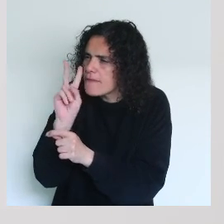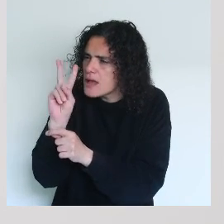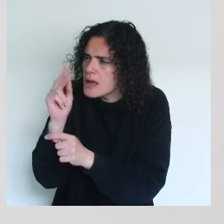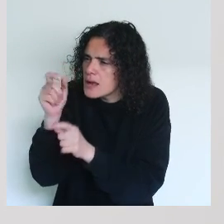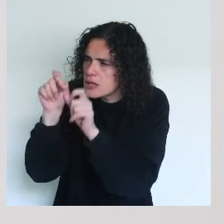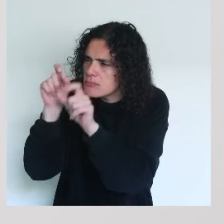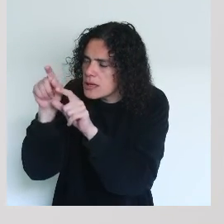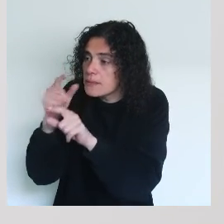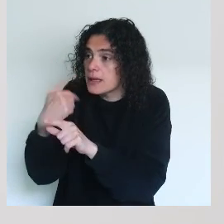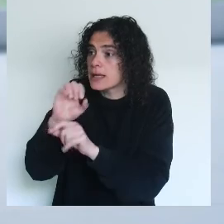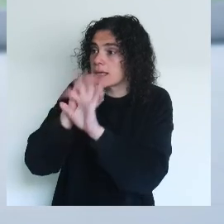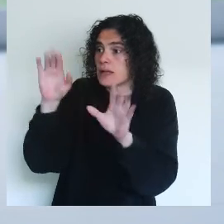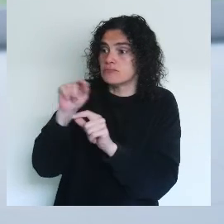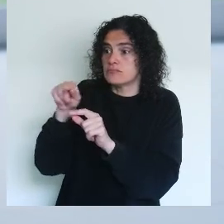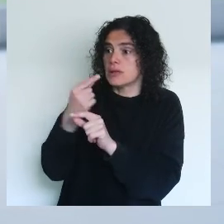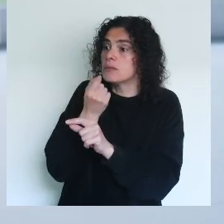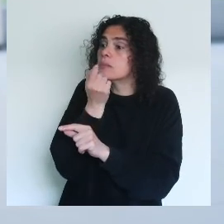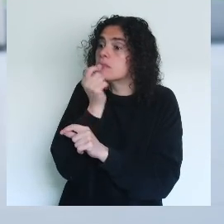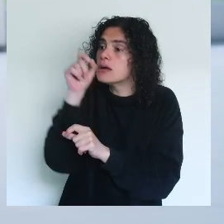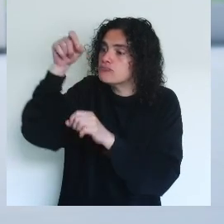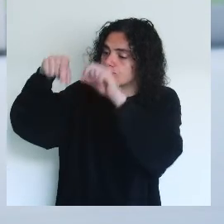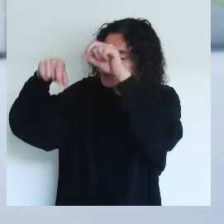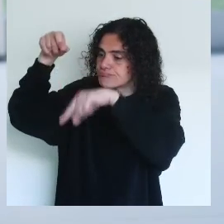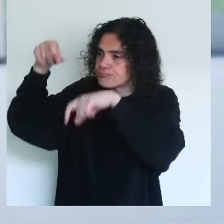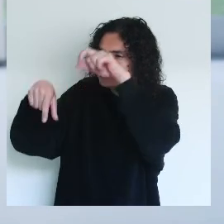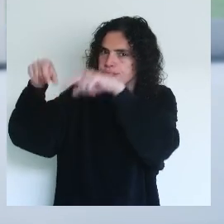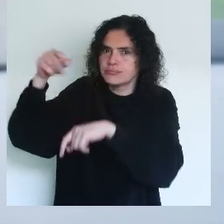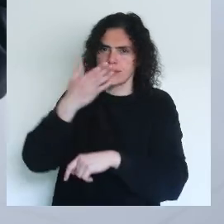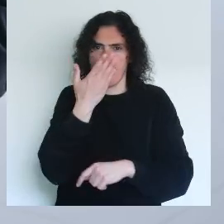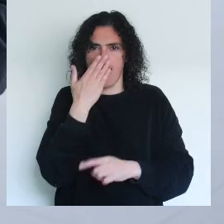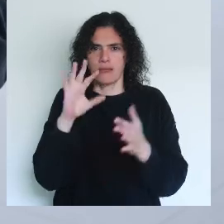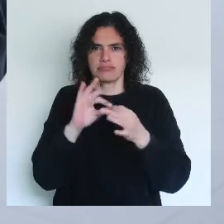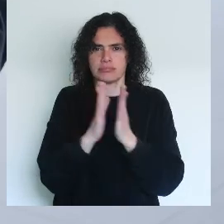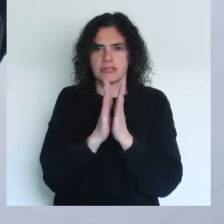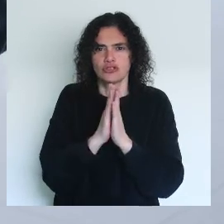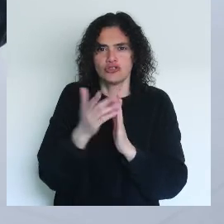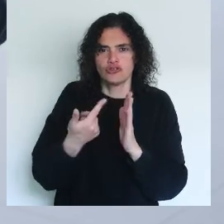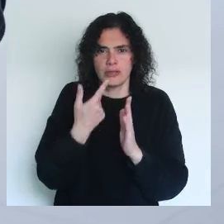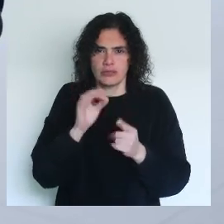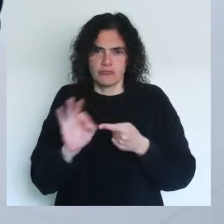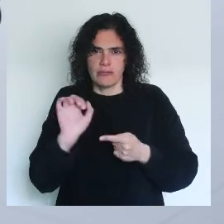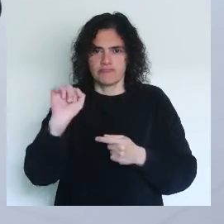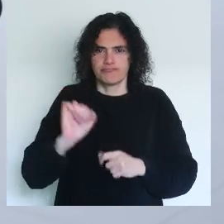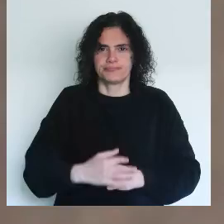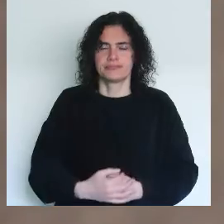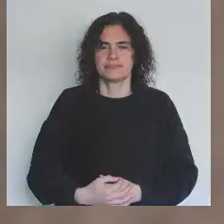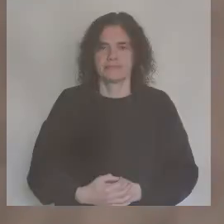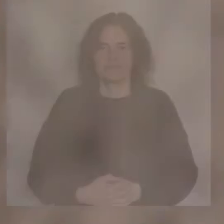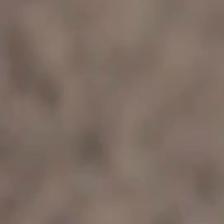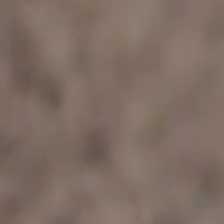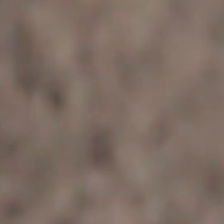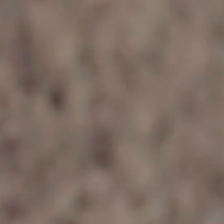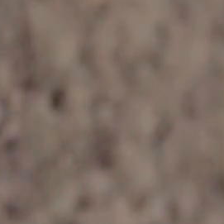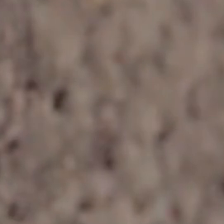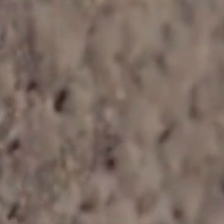the wax. And of course, with the wax dripping, you almost have a religious aspect coming out of this work.